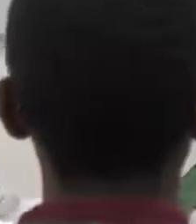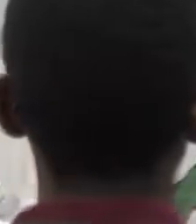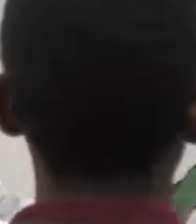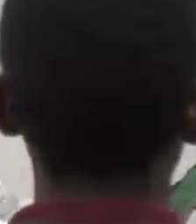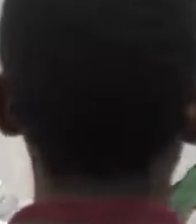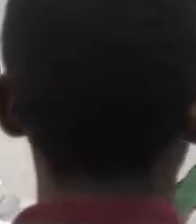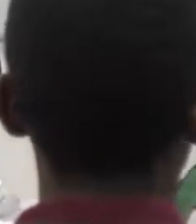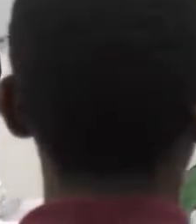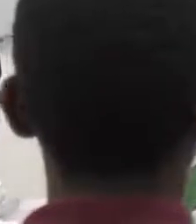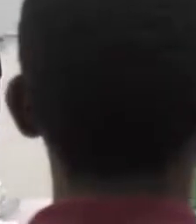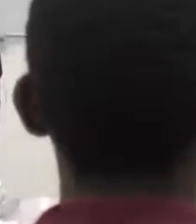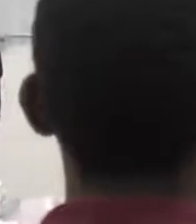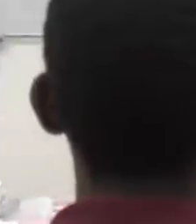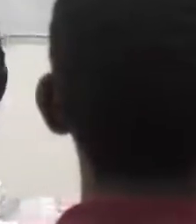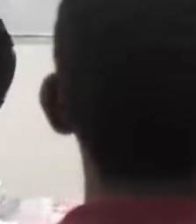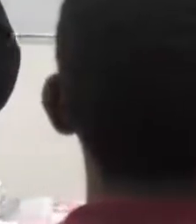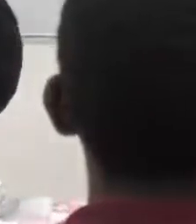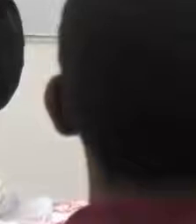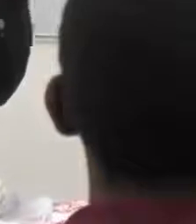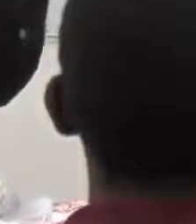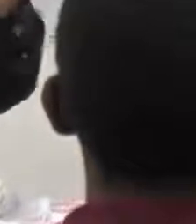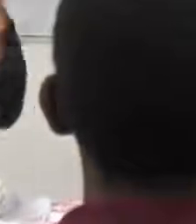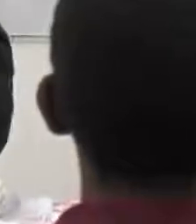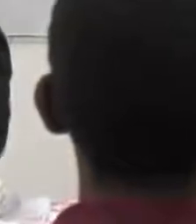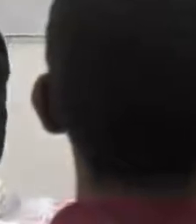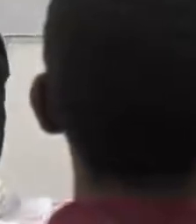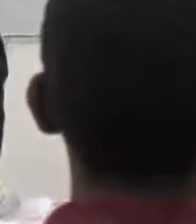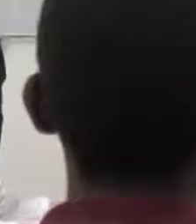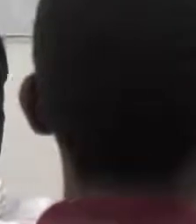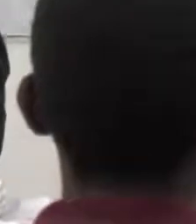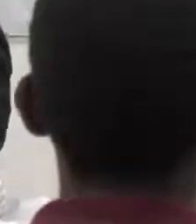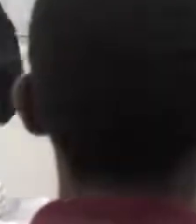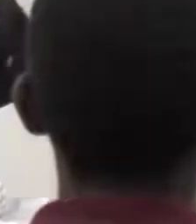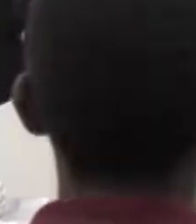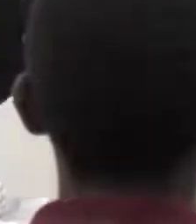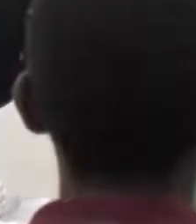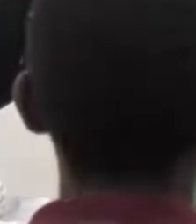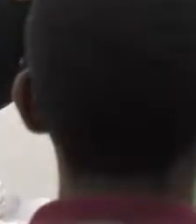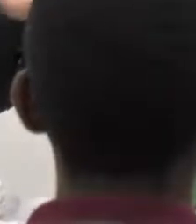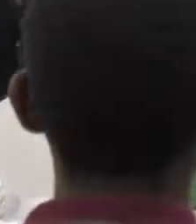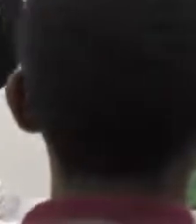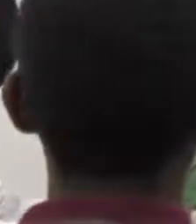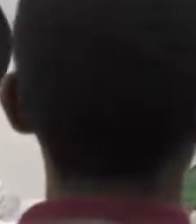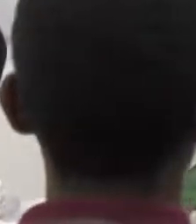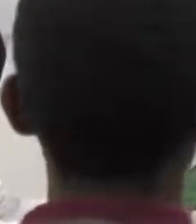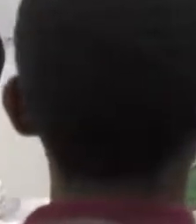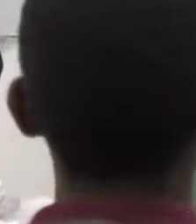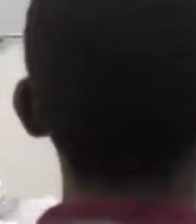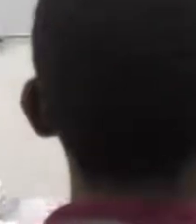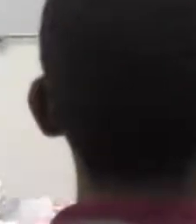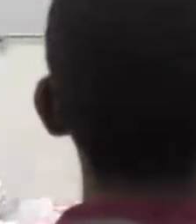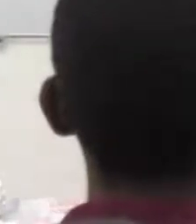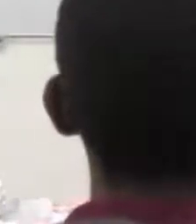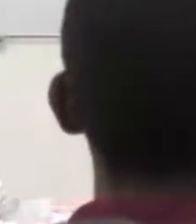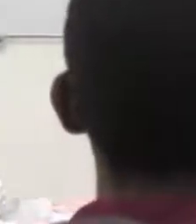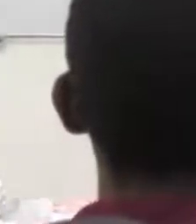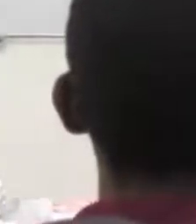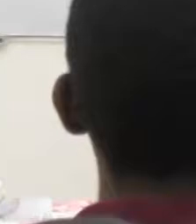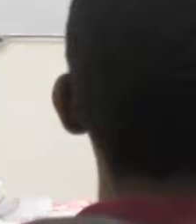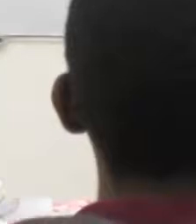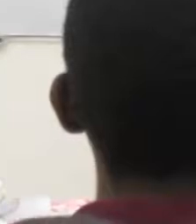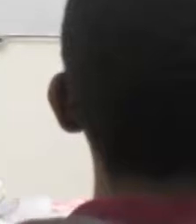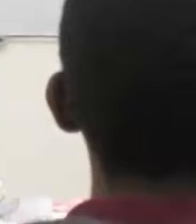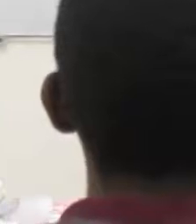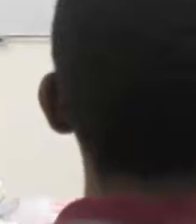of love and life together. The world doesn't know what it is. They think it's an utopia.